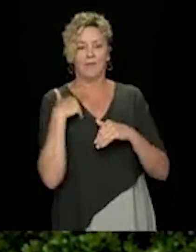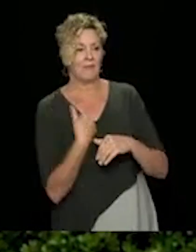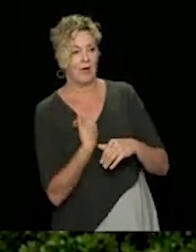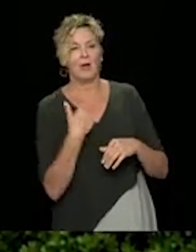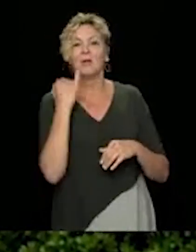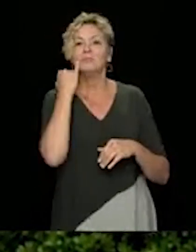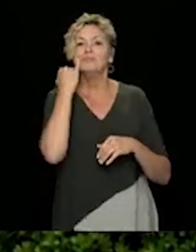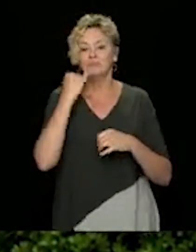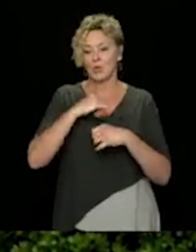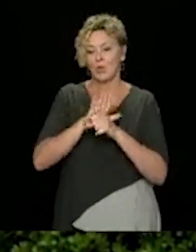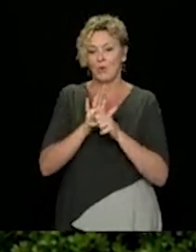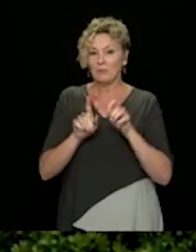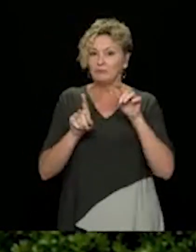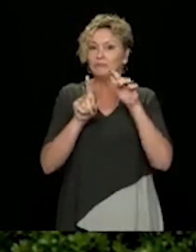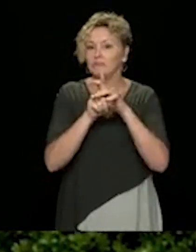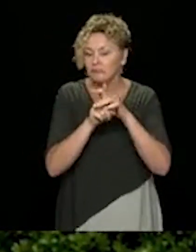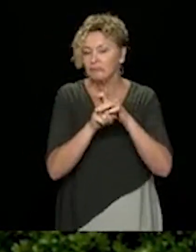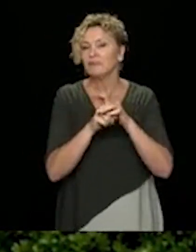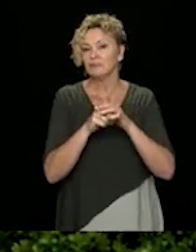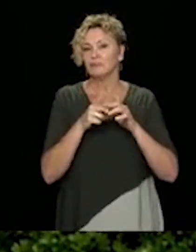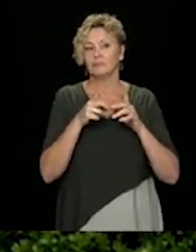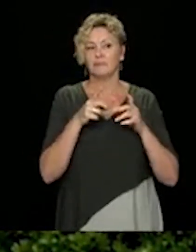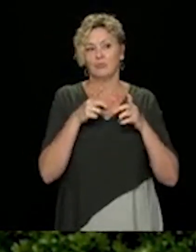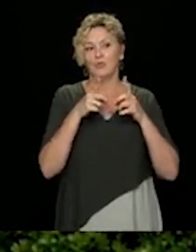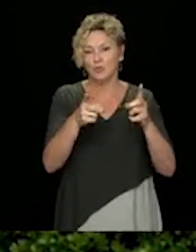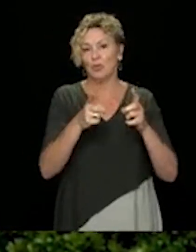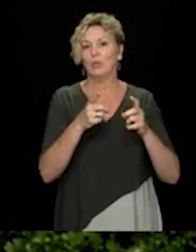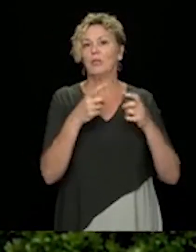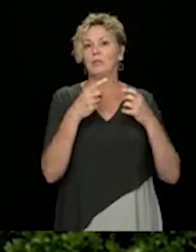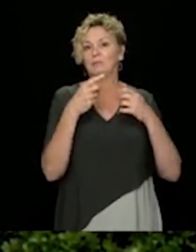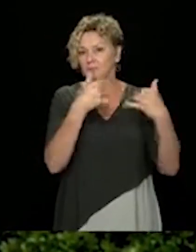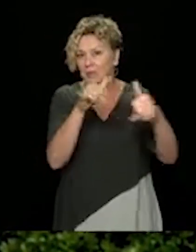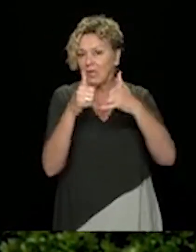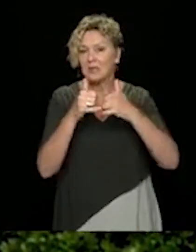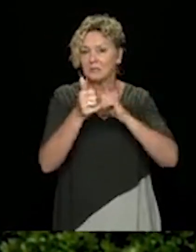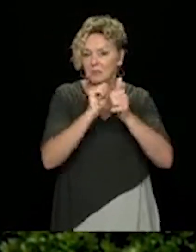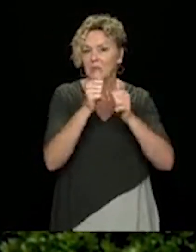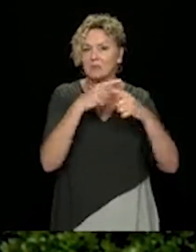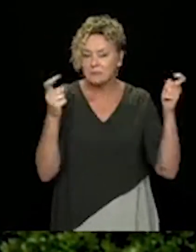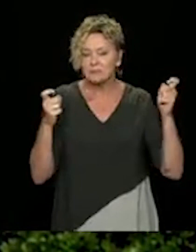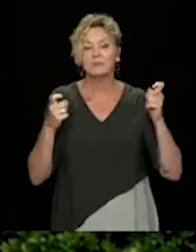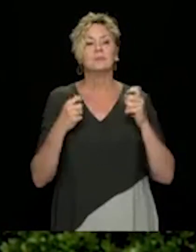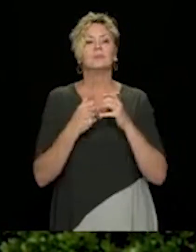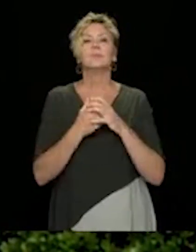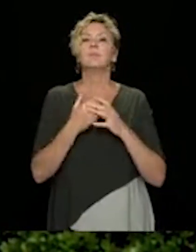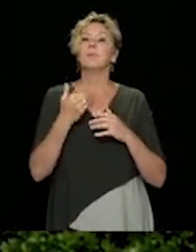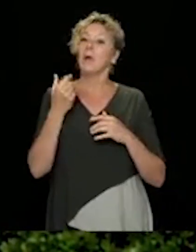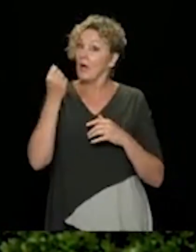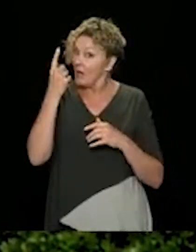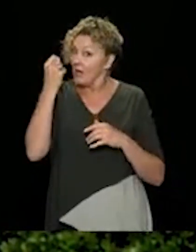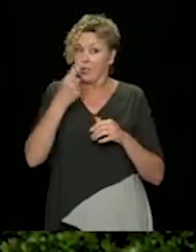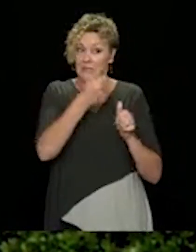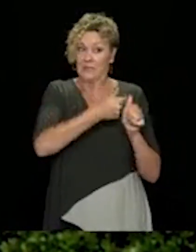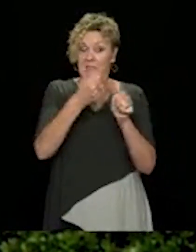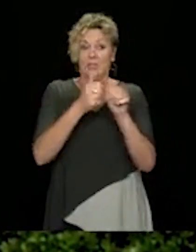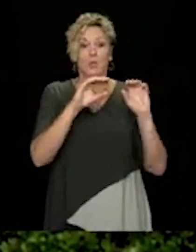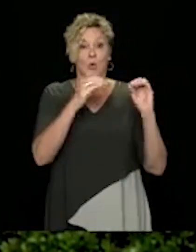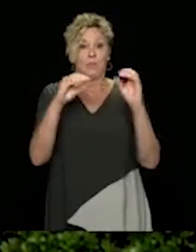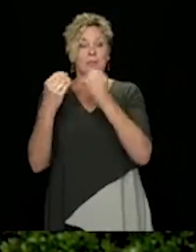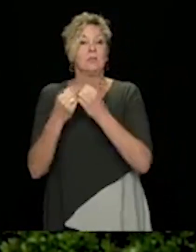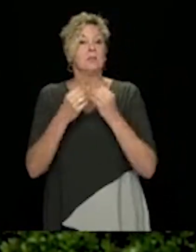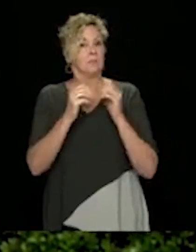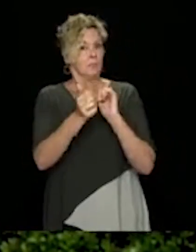COVID-19. Of course, all of these organizations will have to follow public health directions, and I know they all will. They're very anxious to do so.